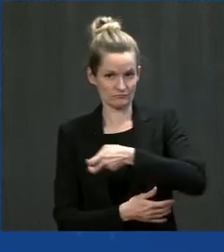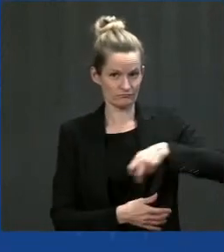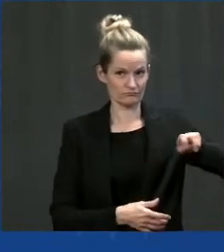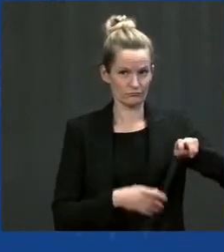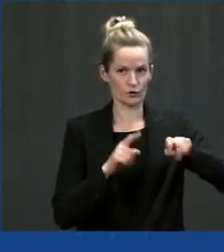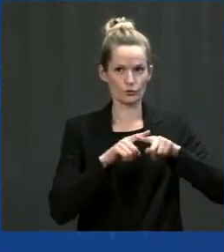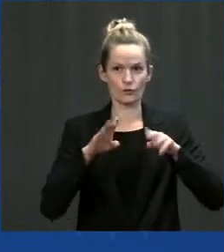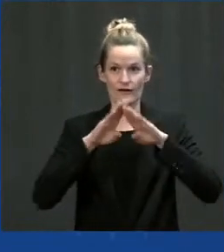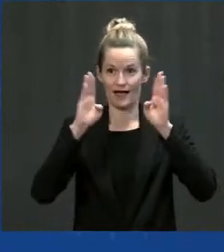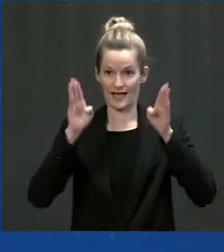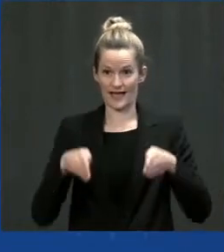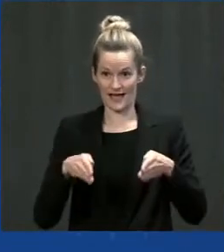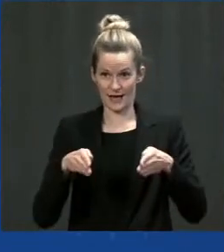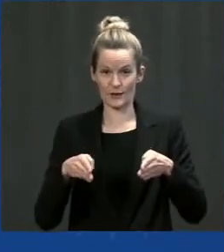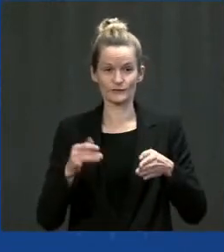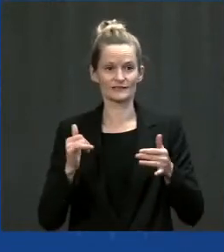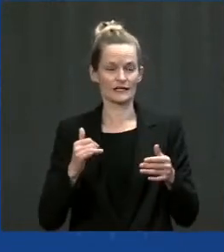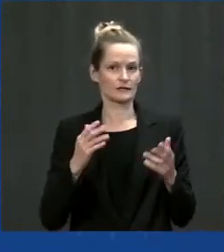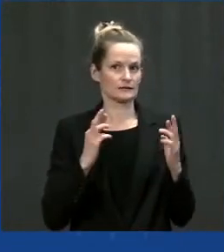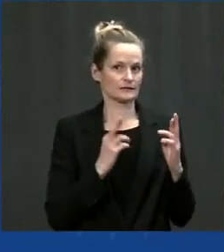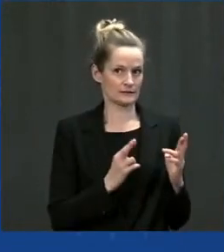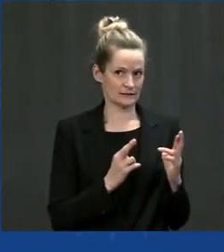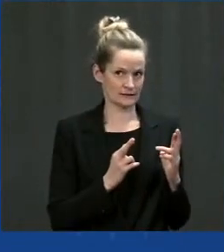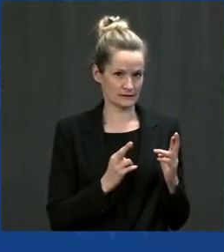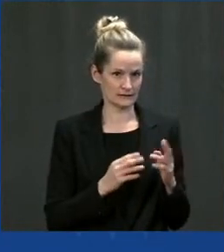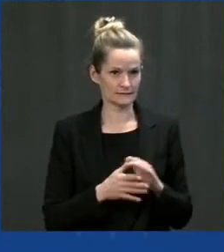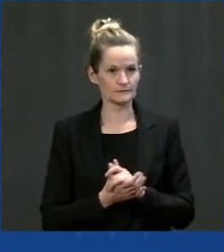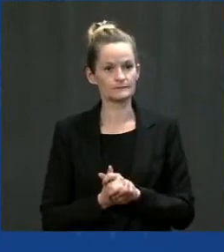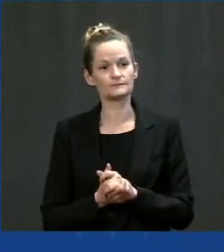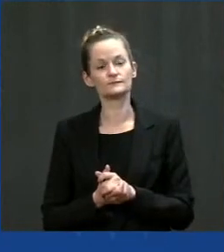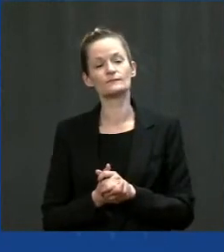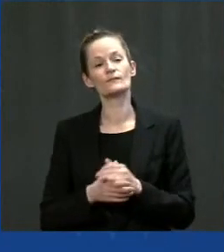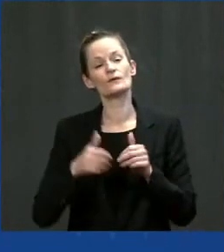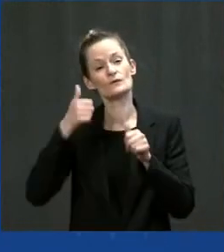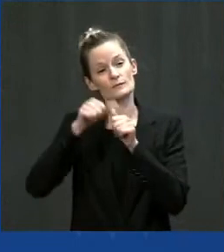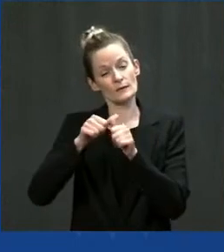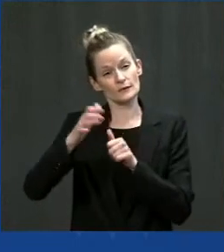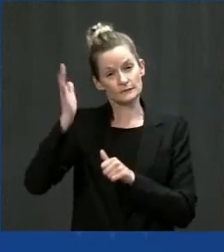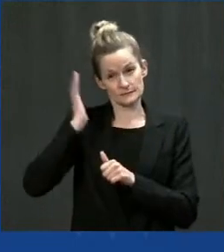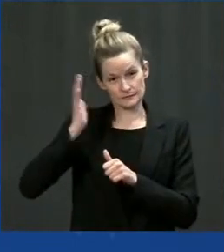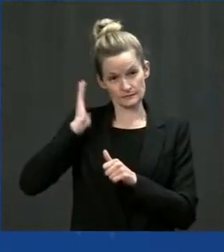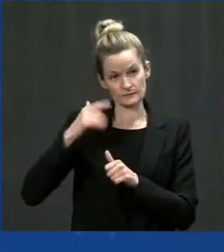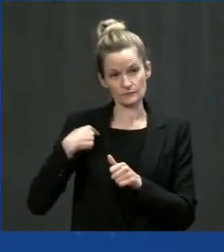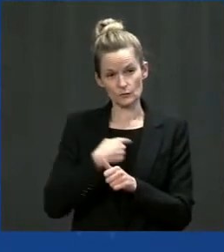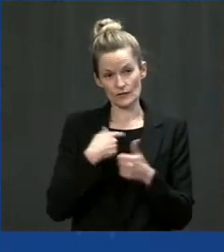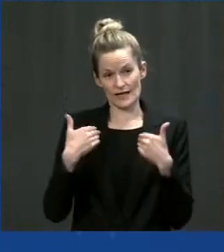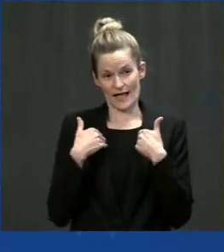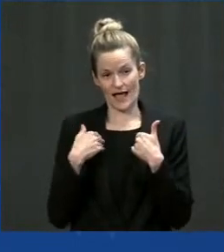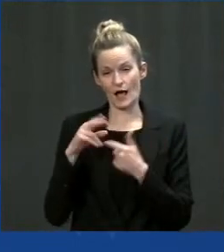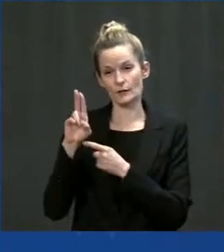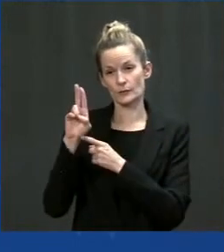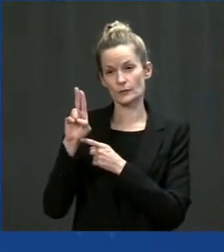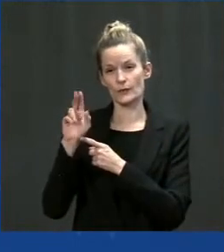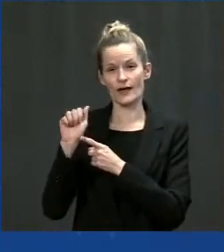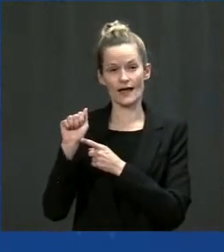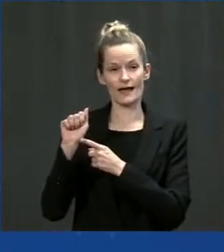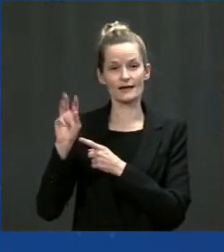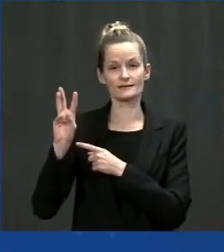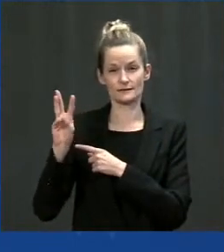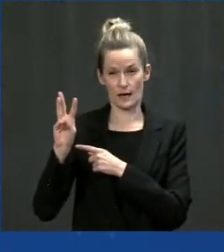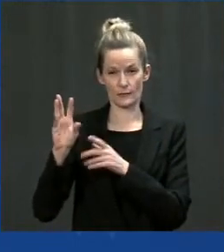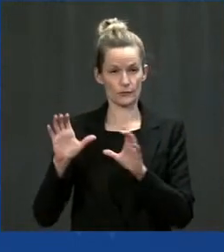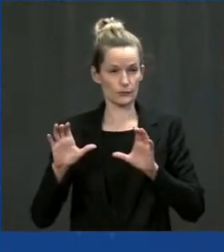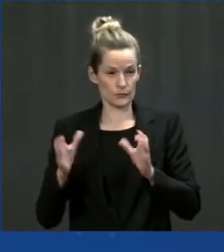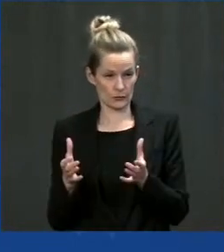presidents of the three major American automobile companies, the UAW and all of the all the auto